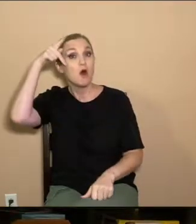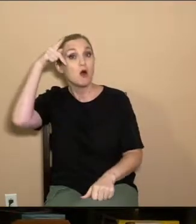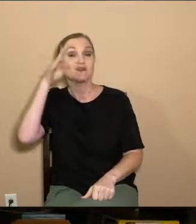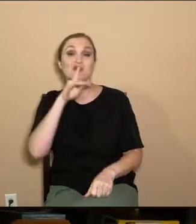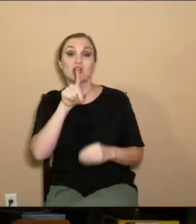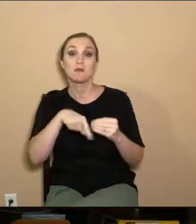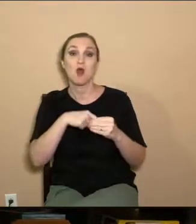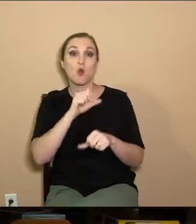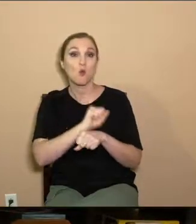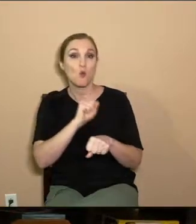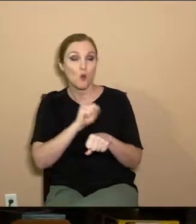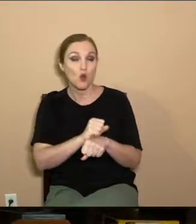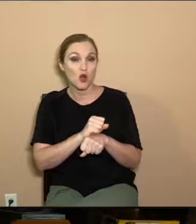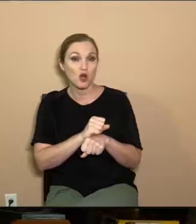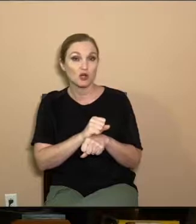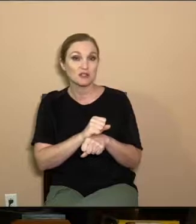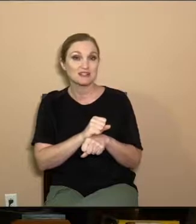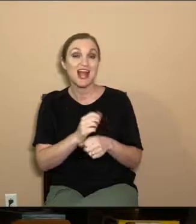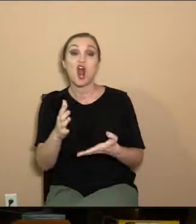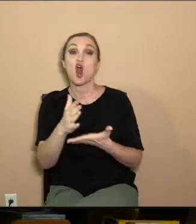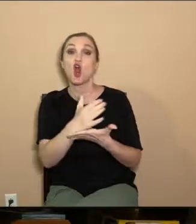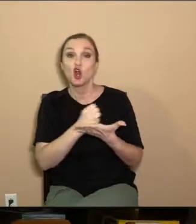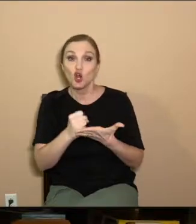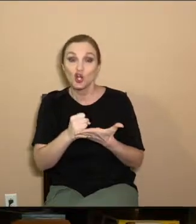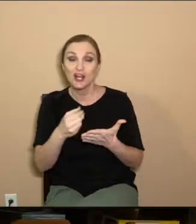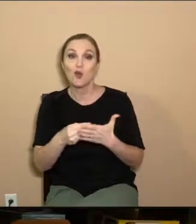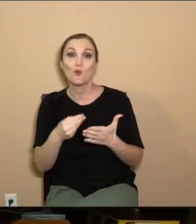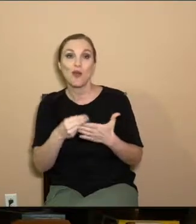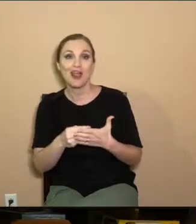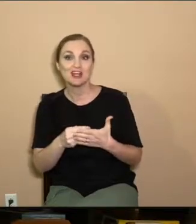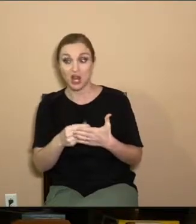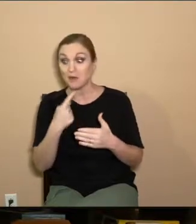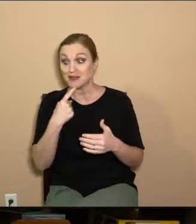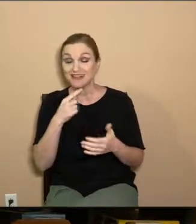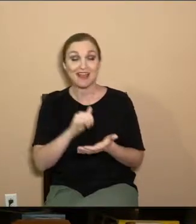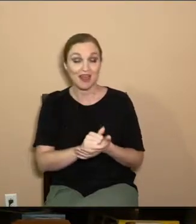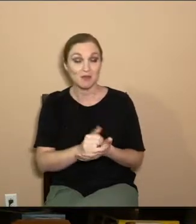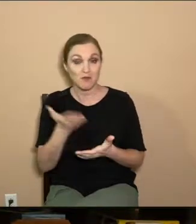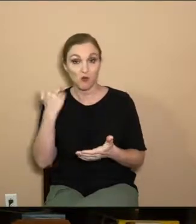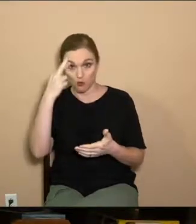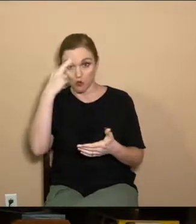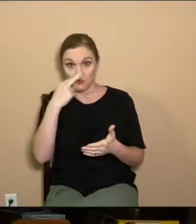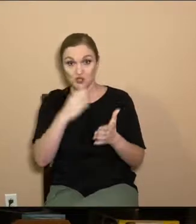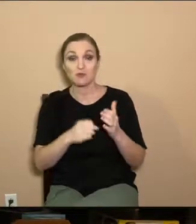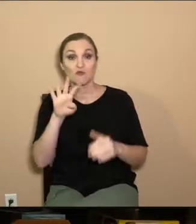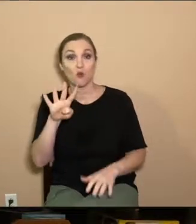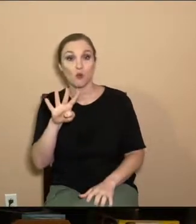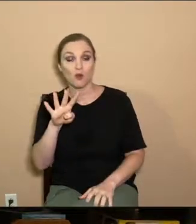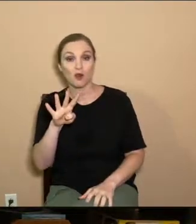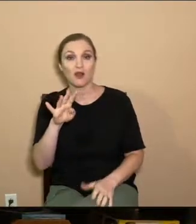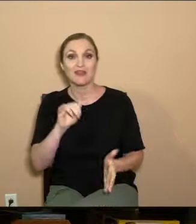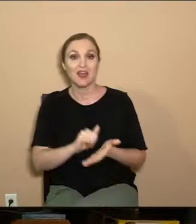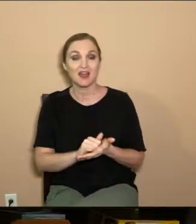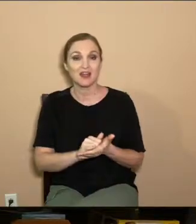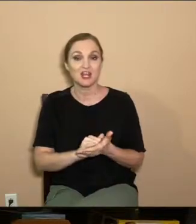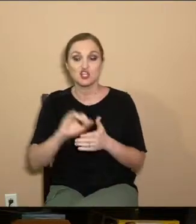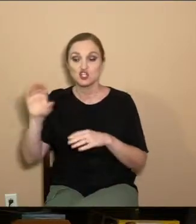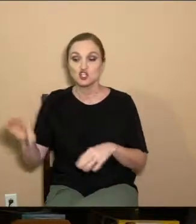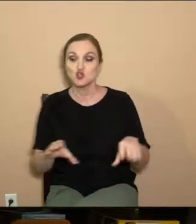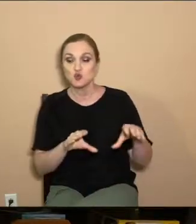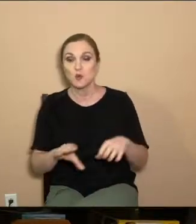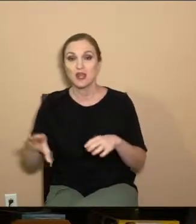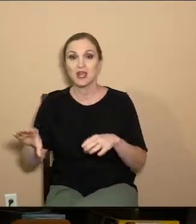about works in the sense of earning a wage. Matter of fact, he'll even say that earlier in Romans chapter 4, that, you know, doing